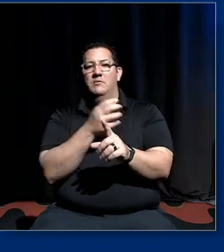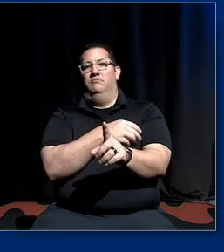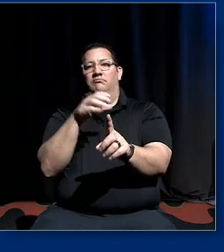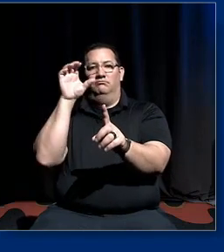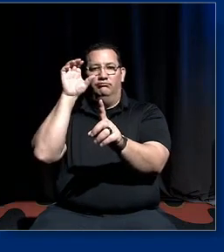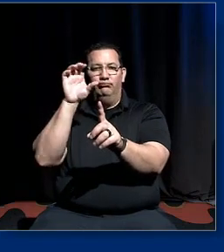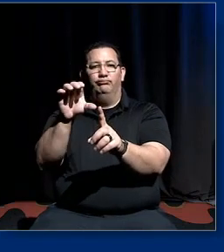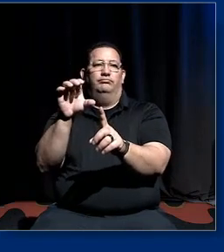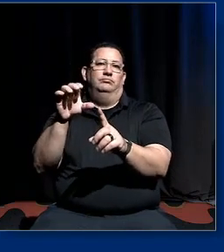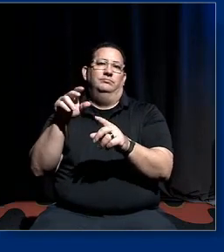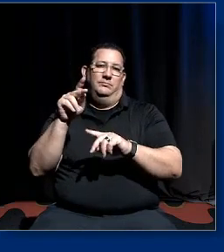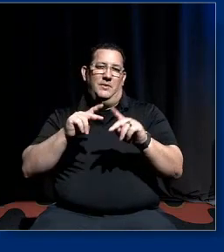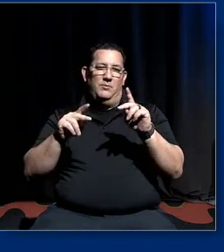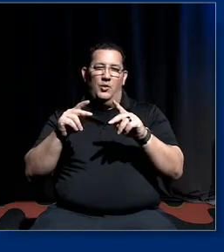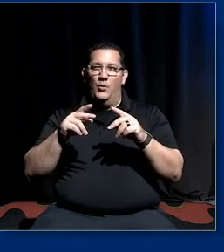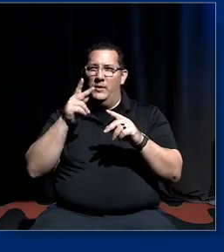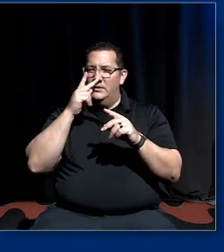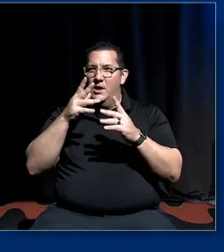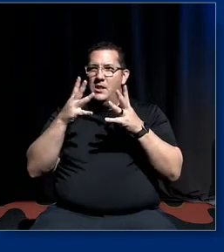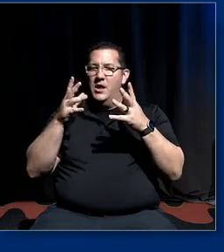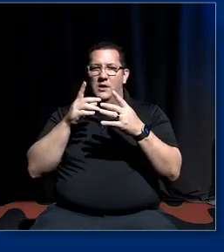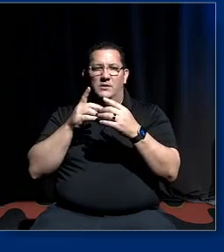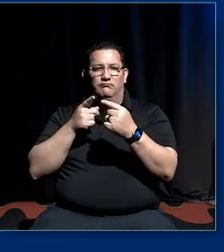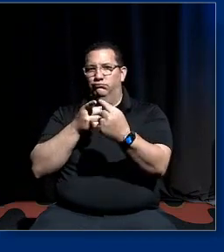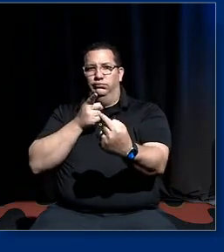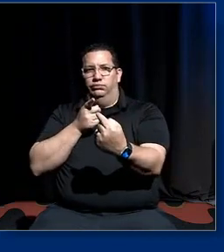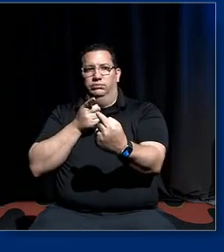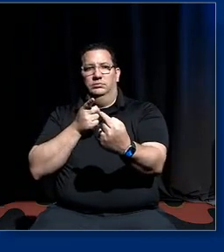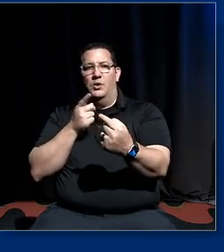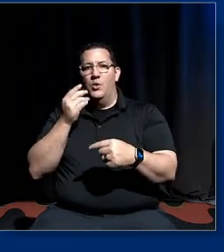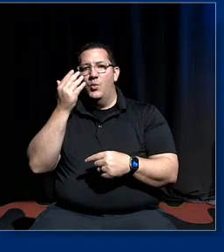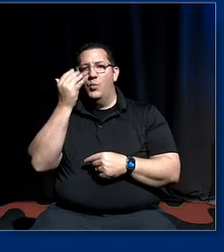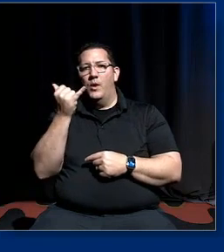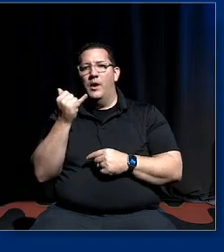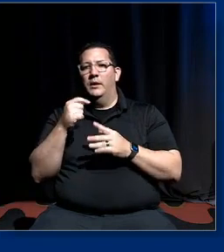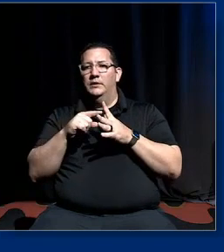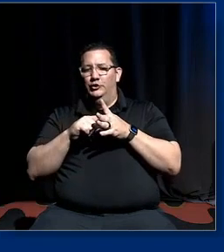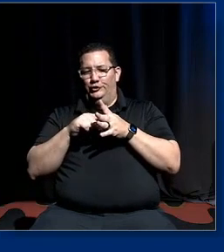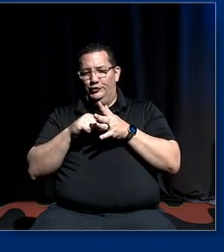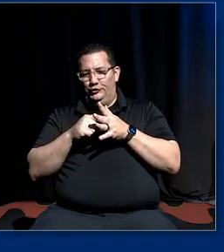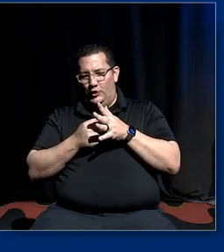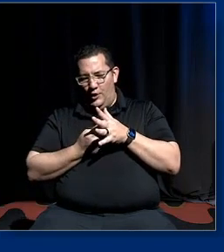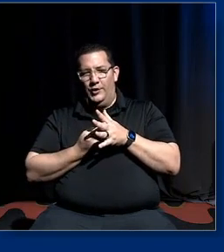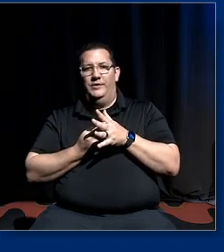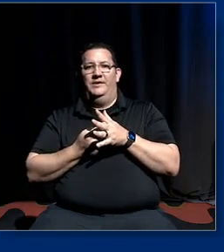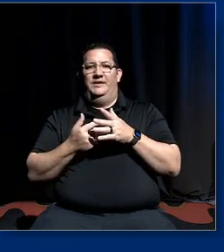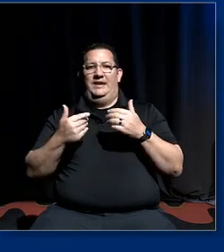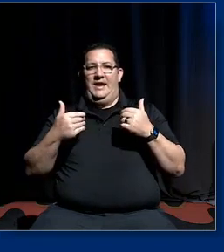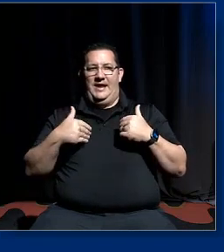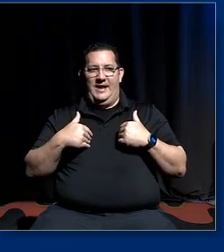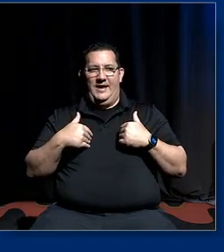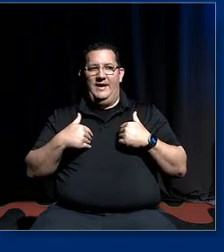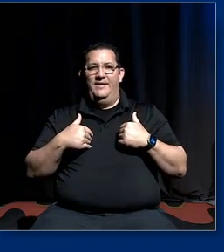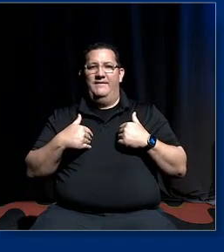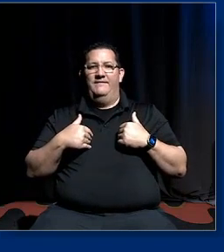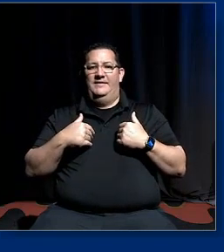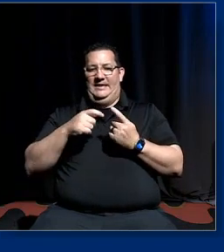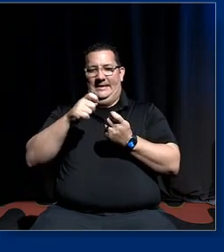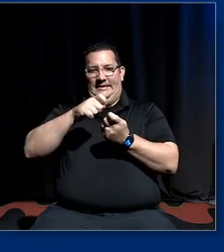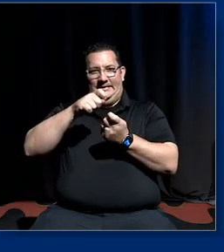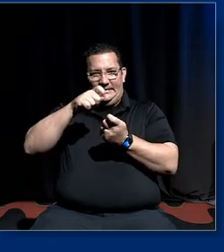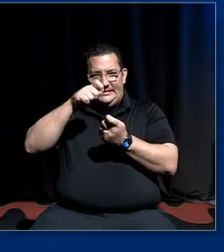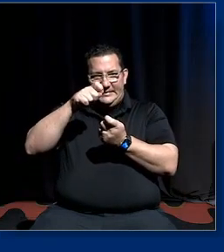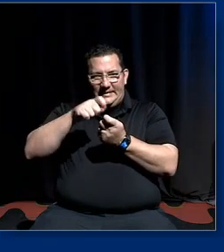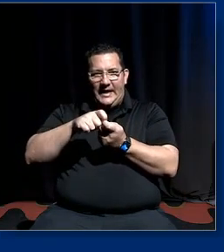why there's such pushback against it because it started to actually have um exactly the kind